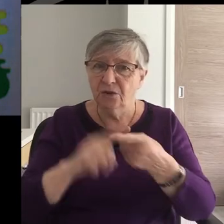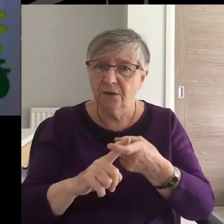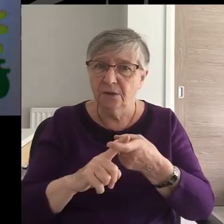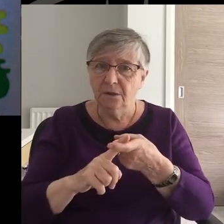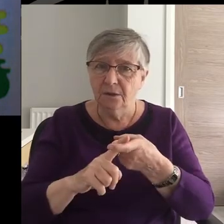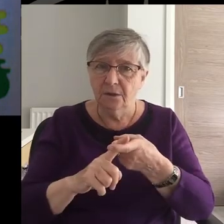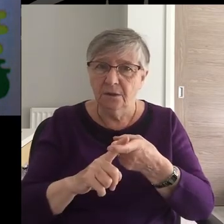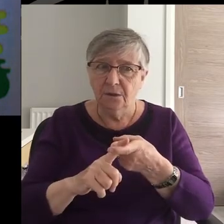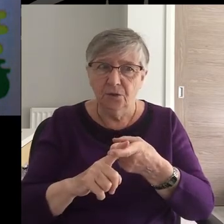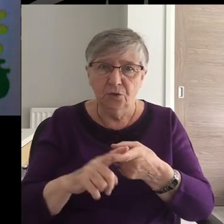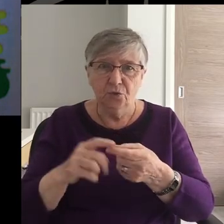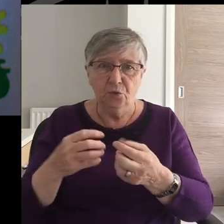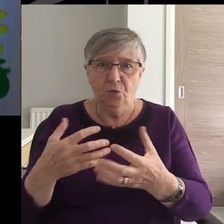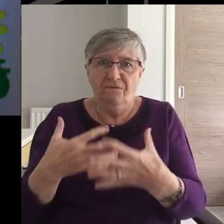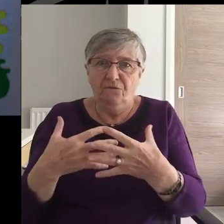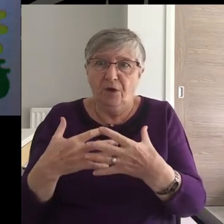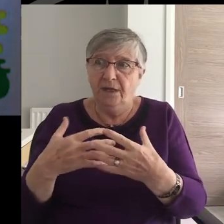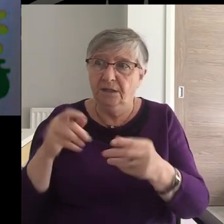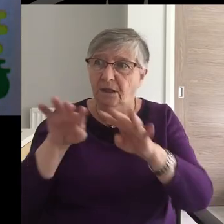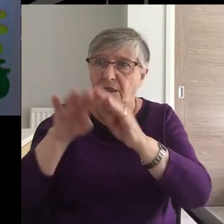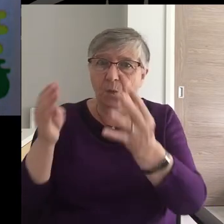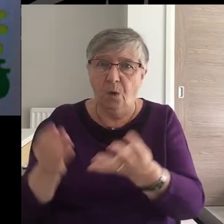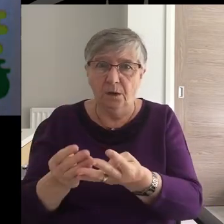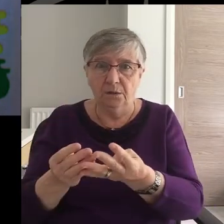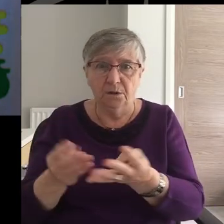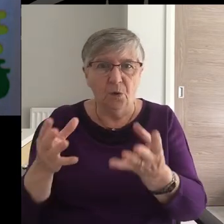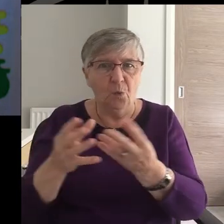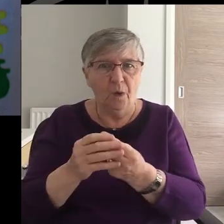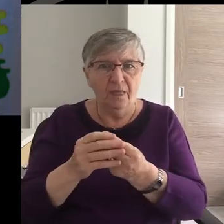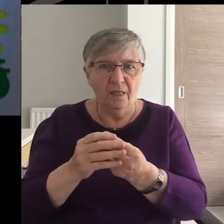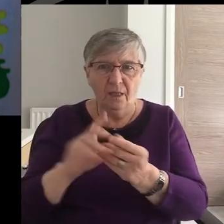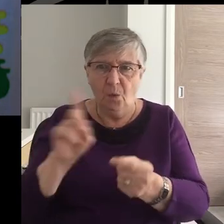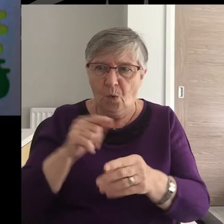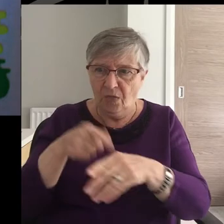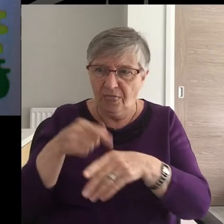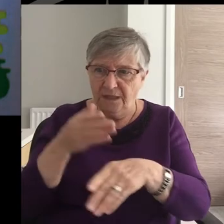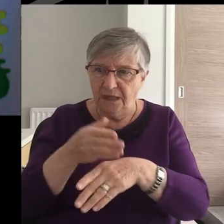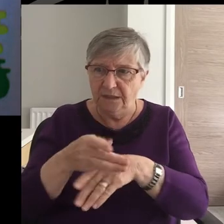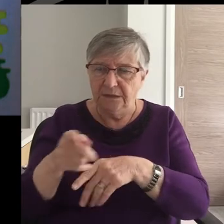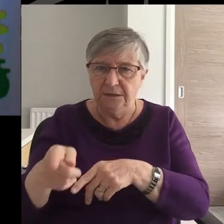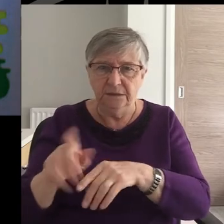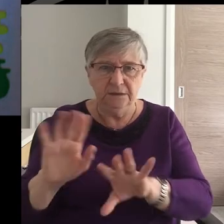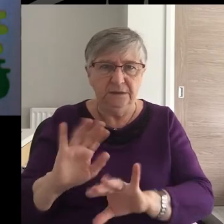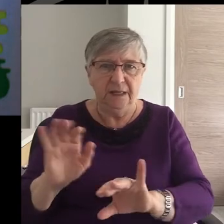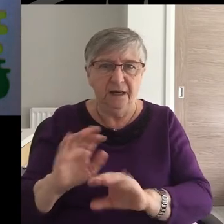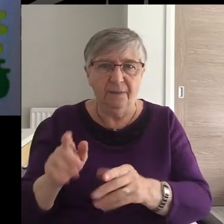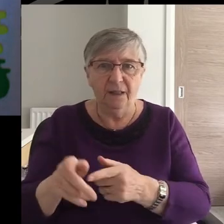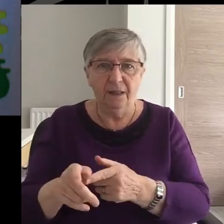who terrorized the civilized world with their bestial atrocities.